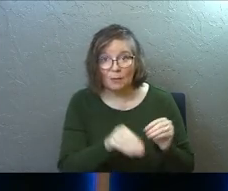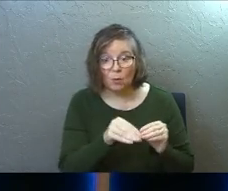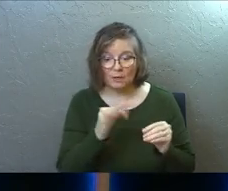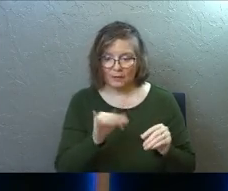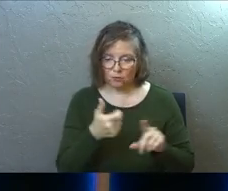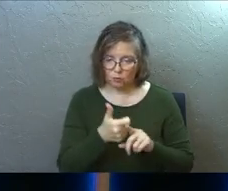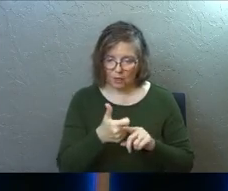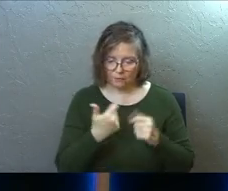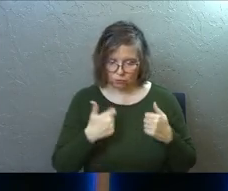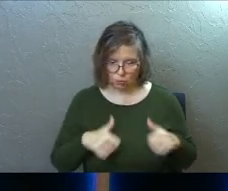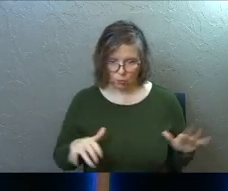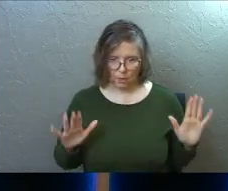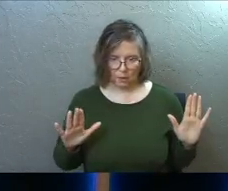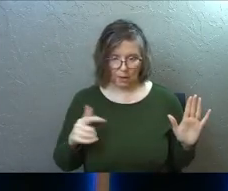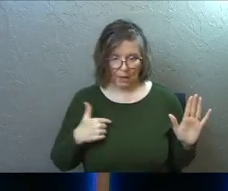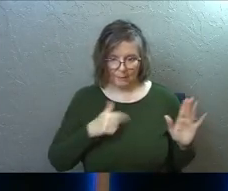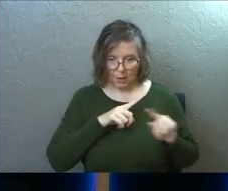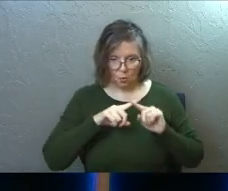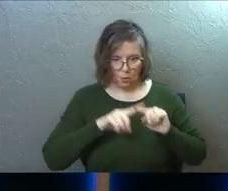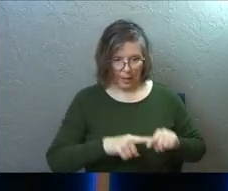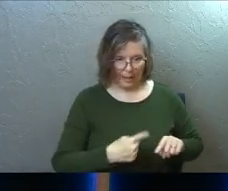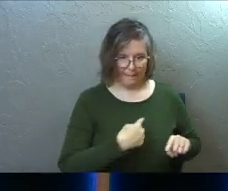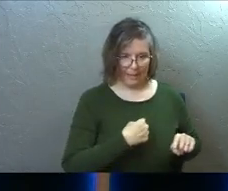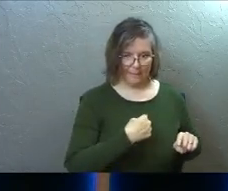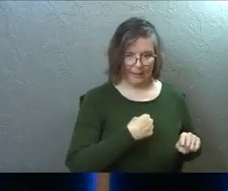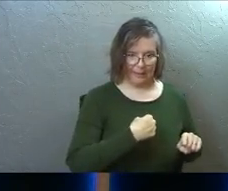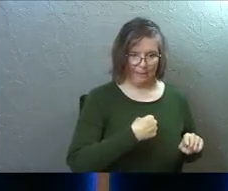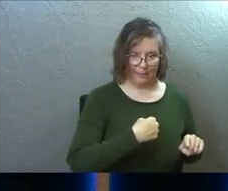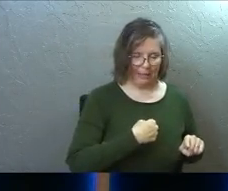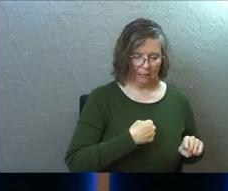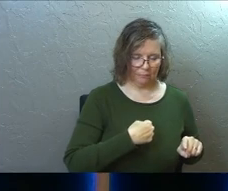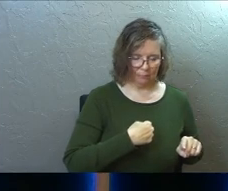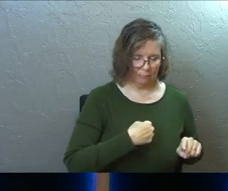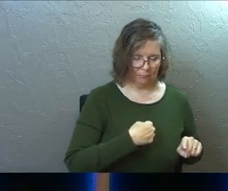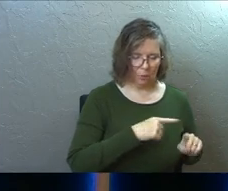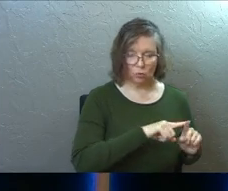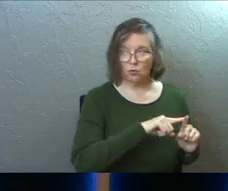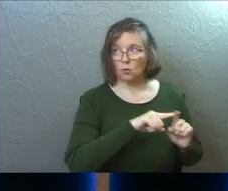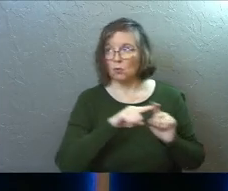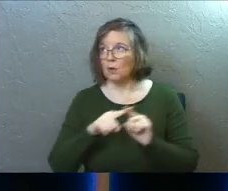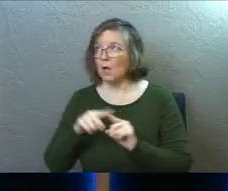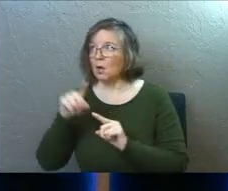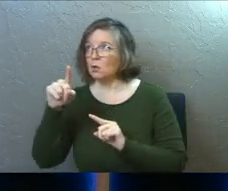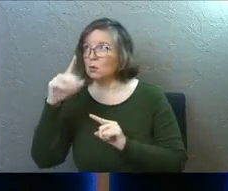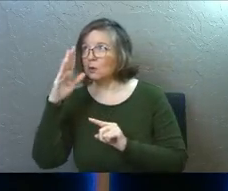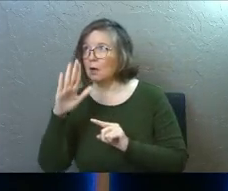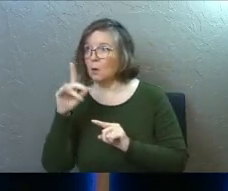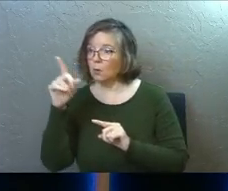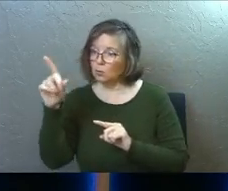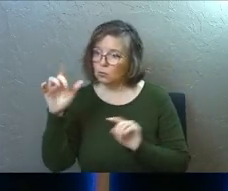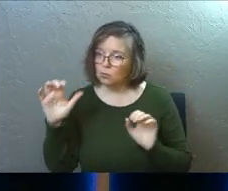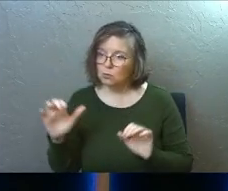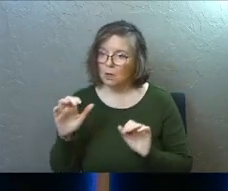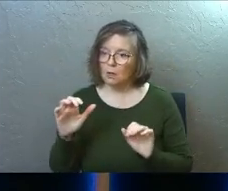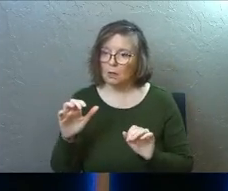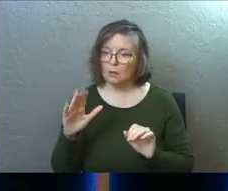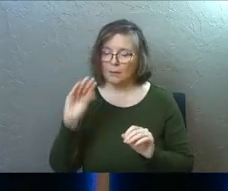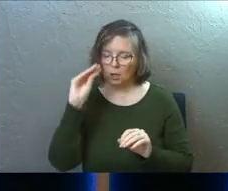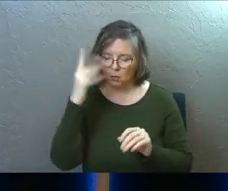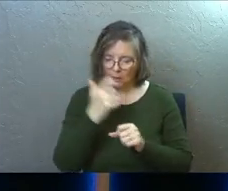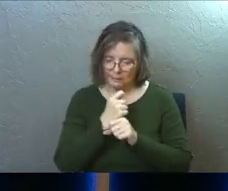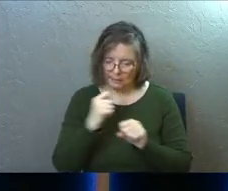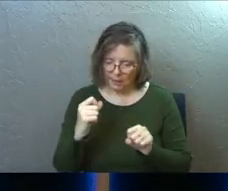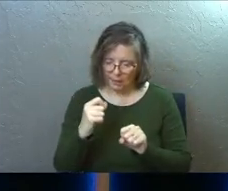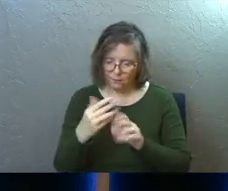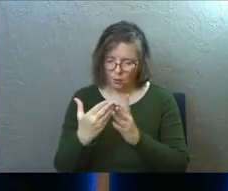to Jesus Christ and say, I'm not going to rely on me anymore. I'm going to rely on you, God. And I'm going to rely on what you've done. It is by grace.